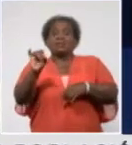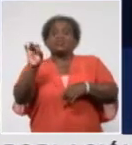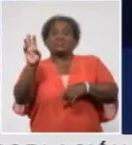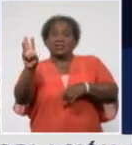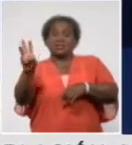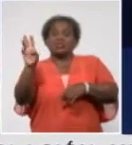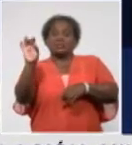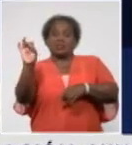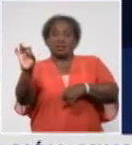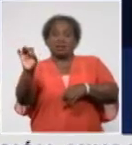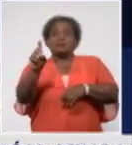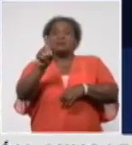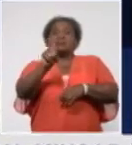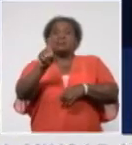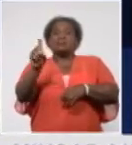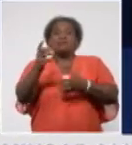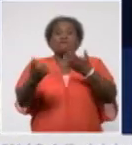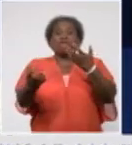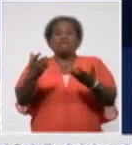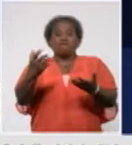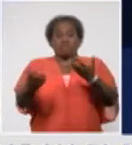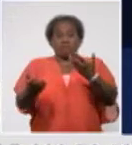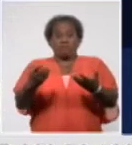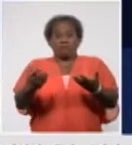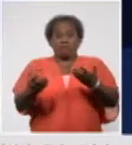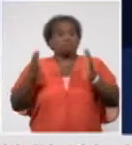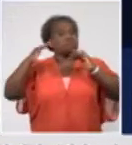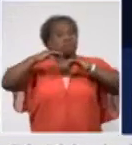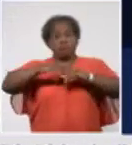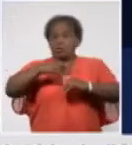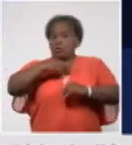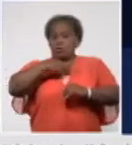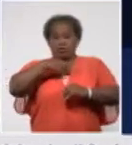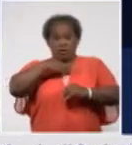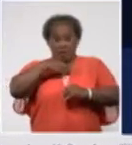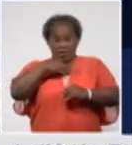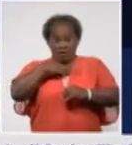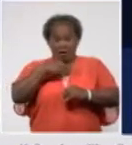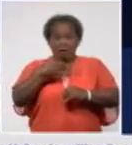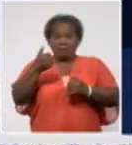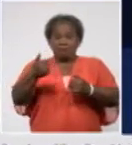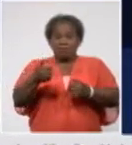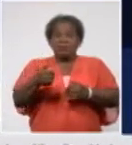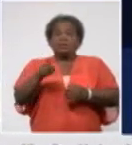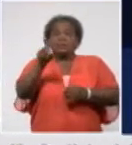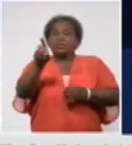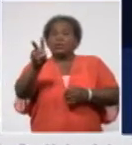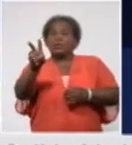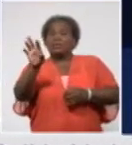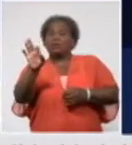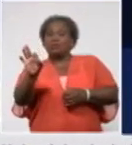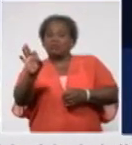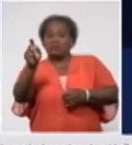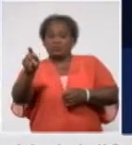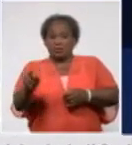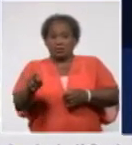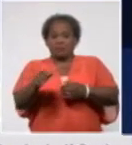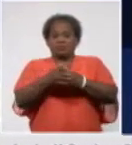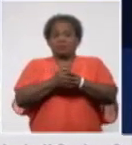Fuegos, 316 from Villa Clara, 409 from Ciego de Avila,